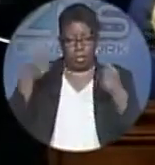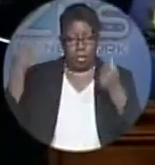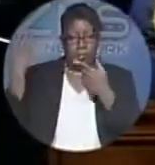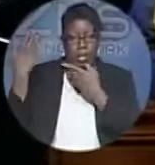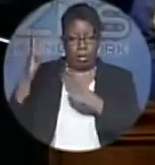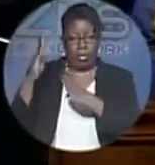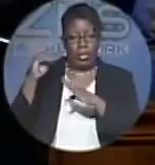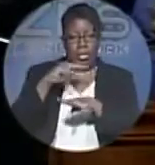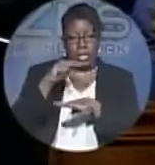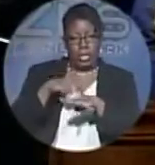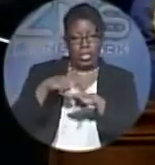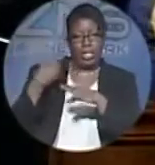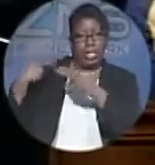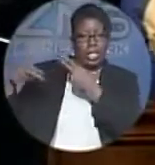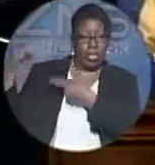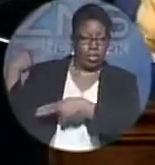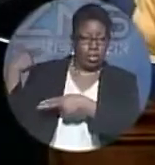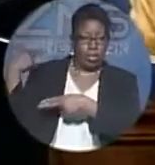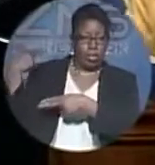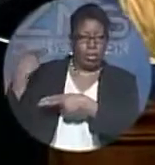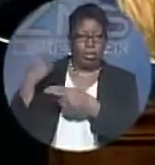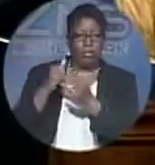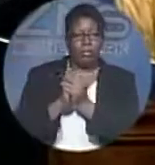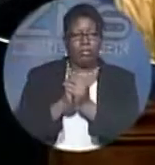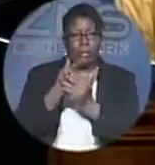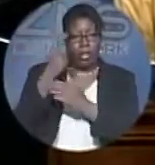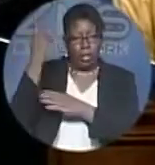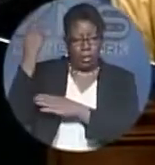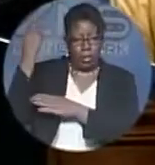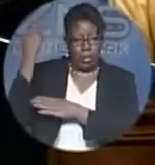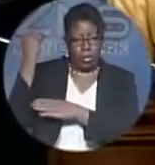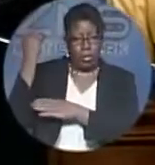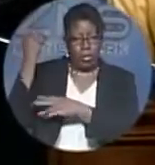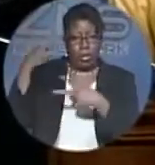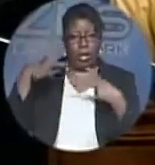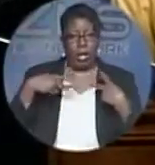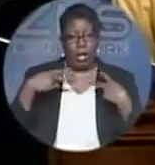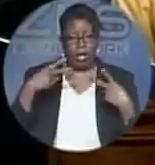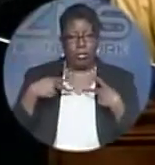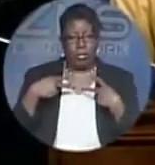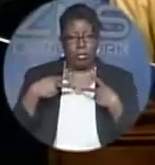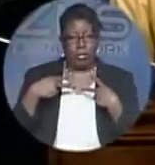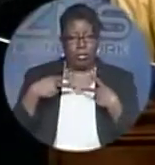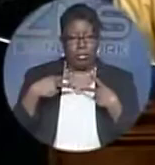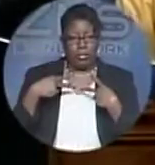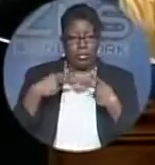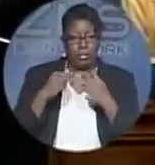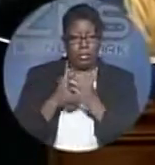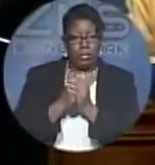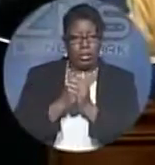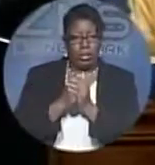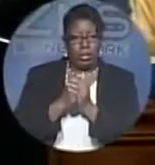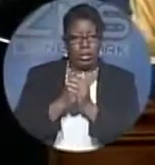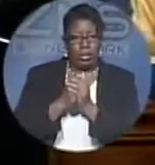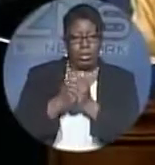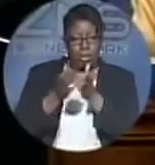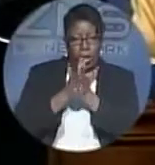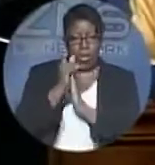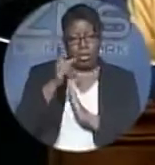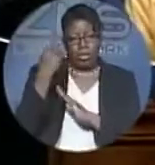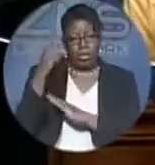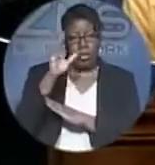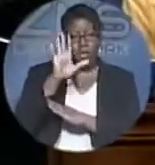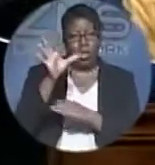nation's history, the Prime Minister has the audacity to ask you for your vote.